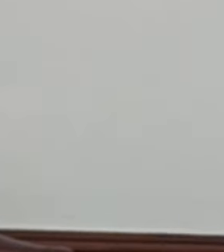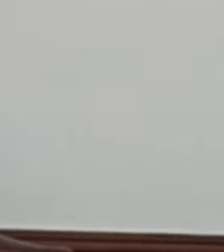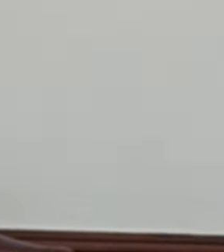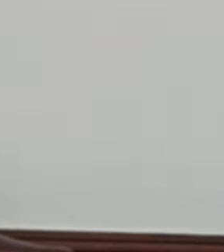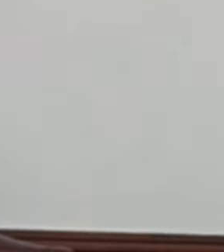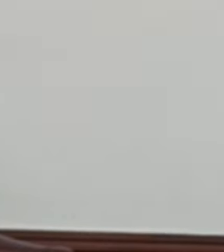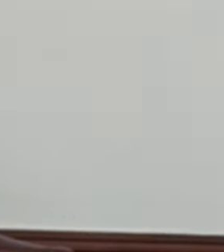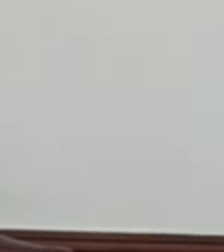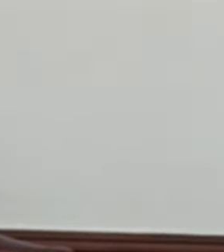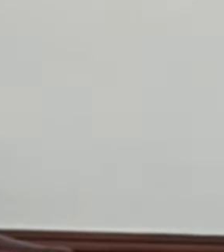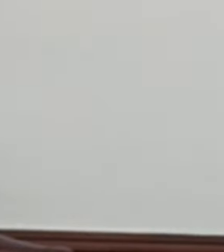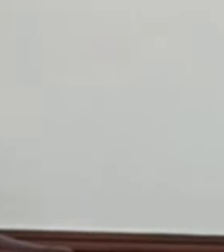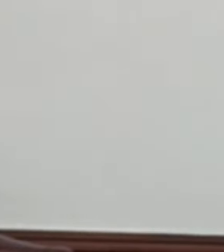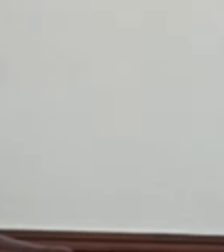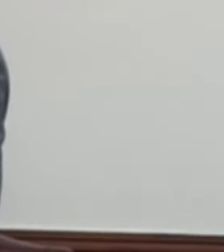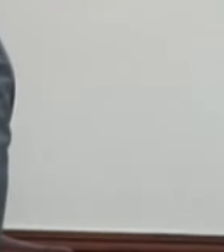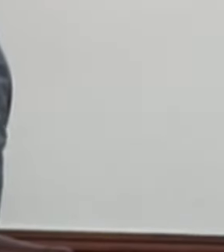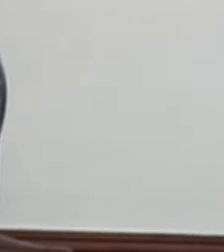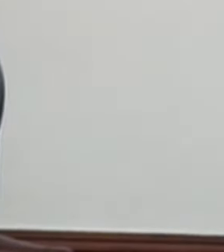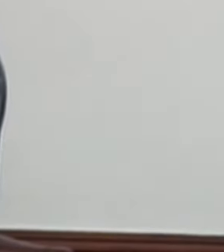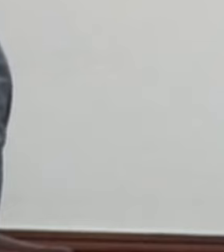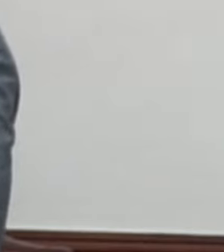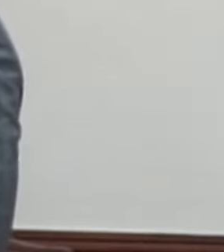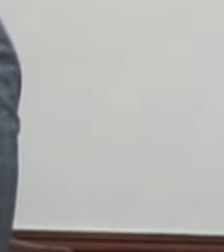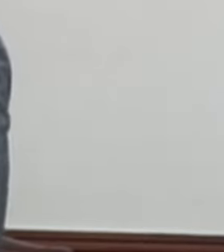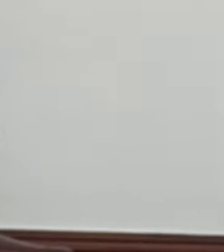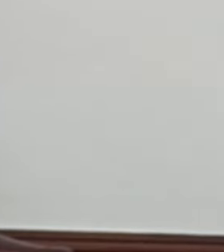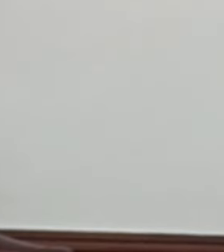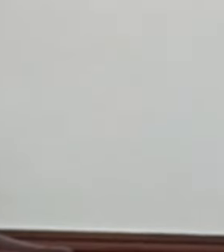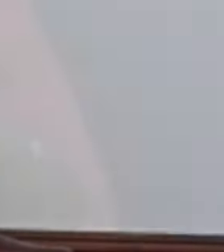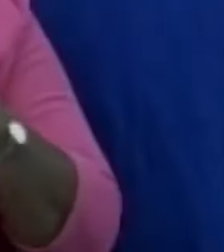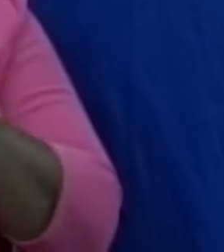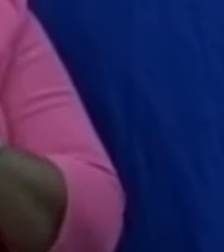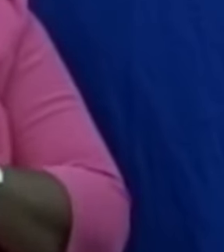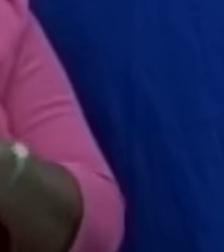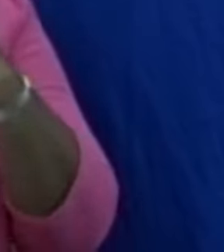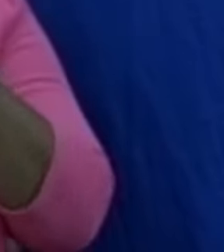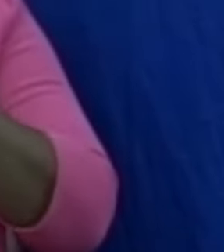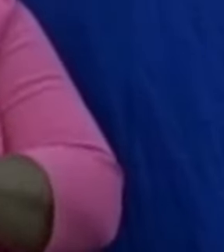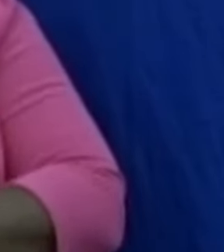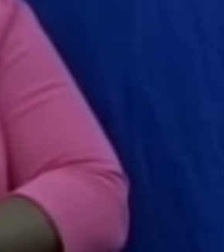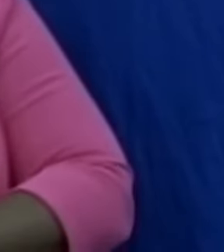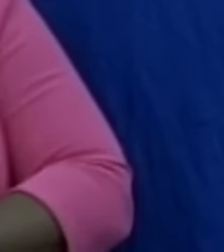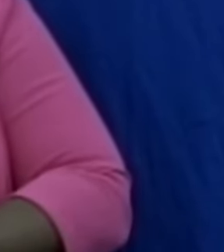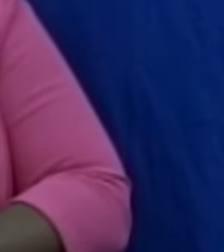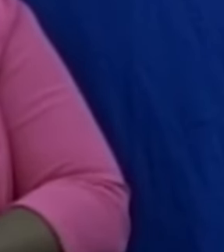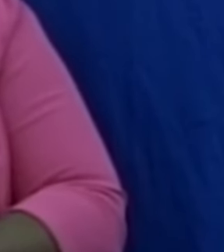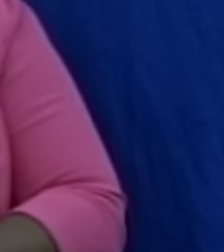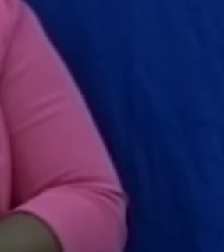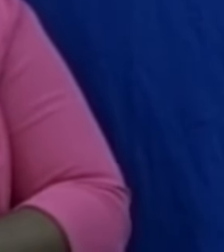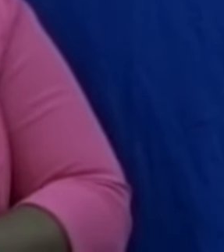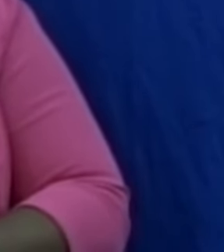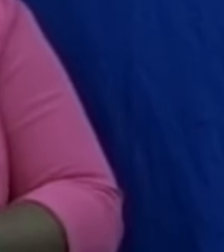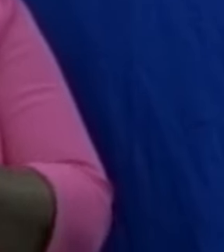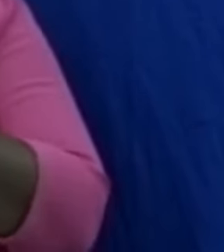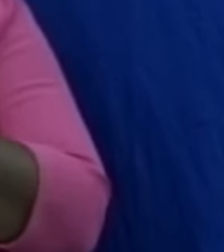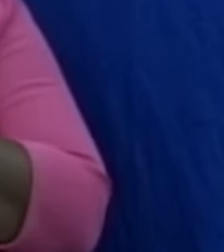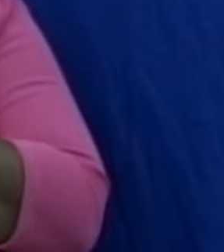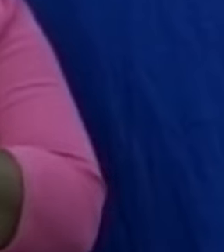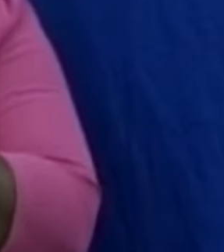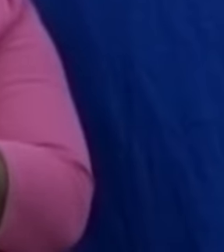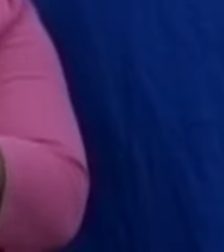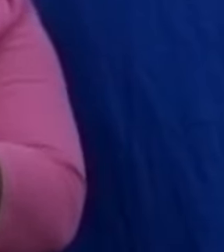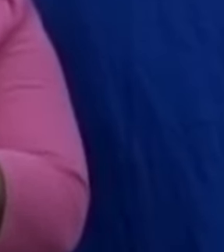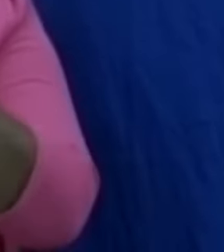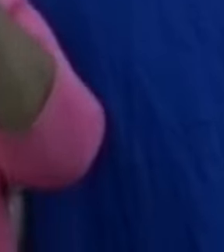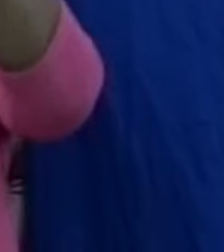wholesomely in our democracy. So I'm very proud. I feel good when I look at this on the TV and I see in a little square box there